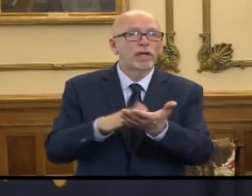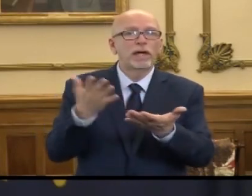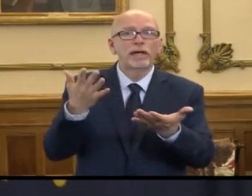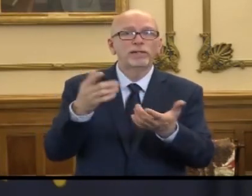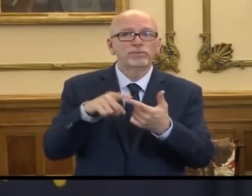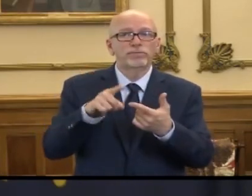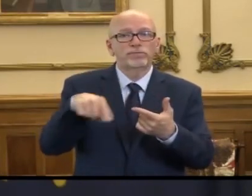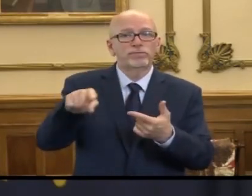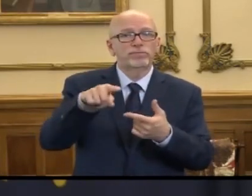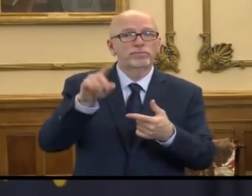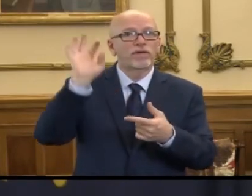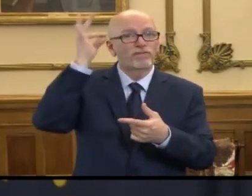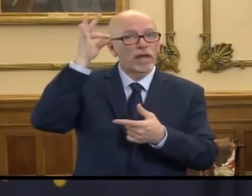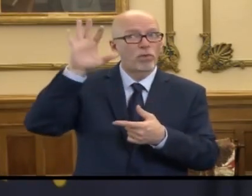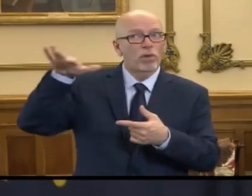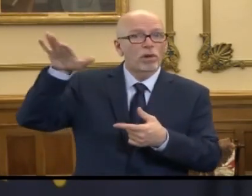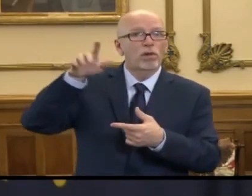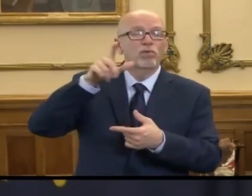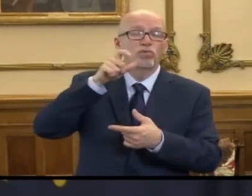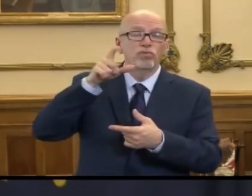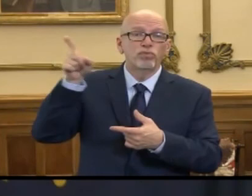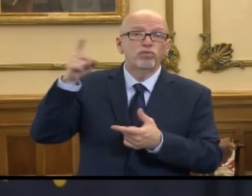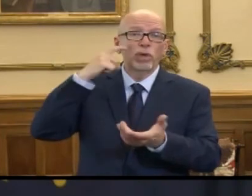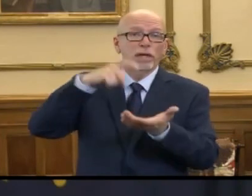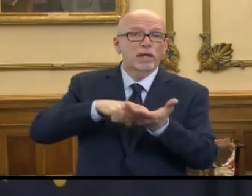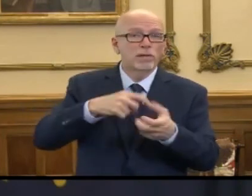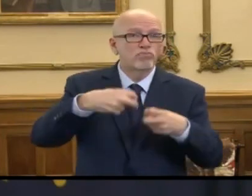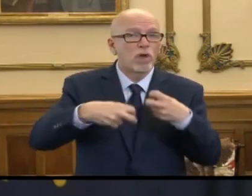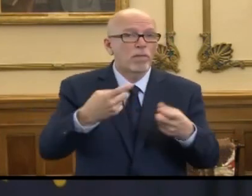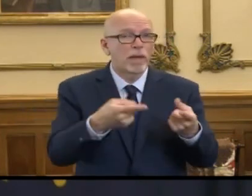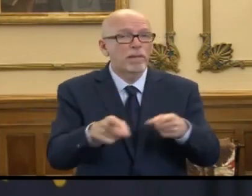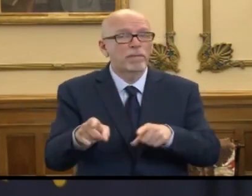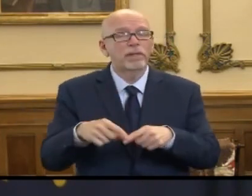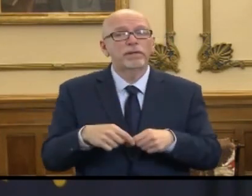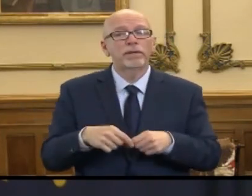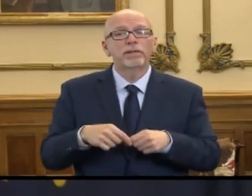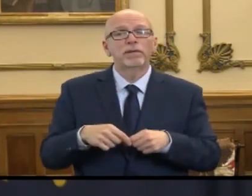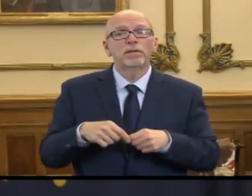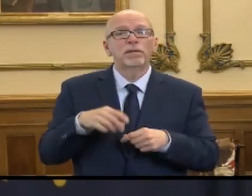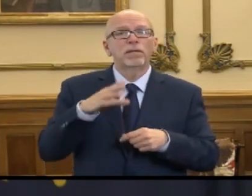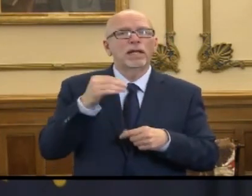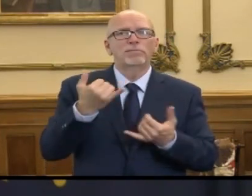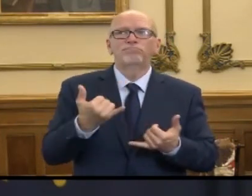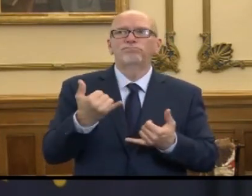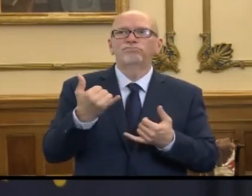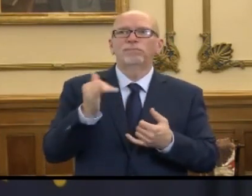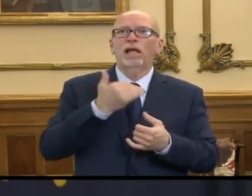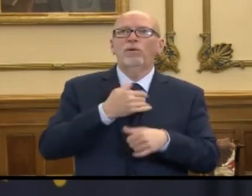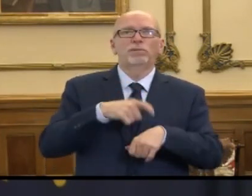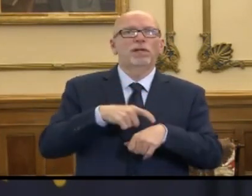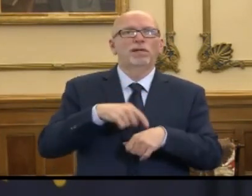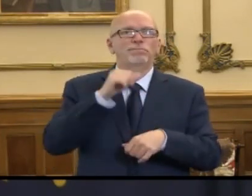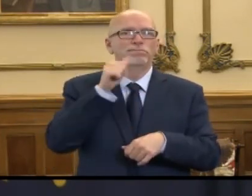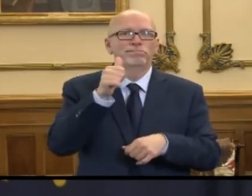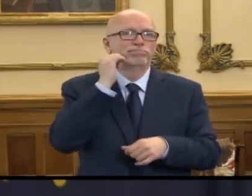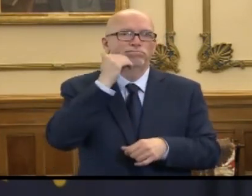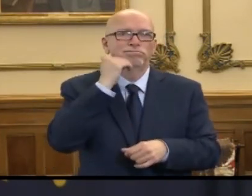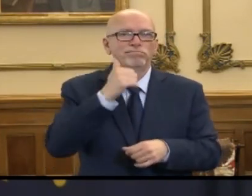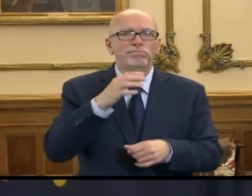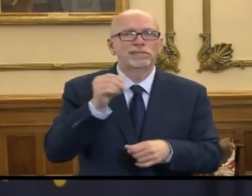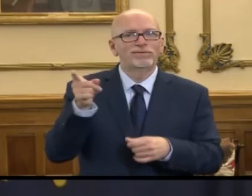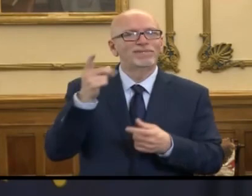praise to our federal partners who have recognized this, how atypical of a time we find ourselves in, and you're